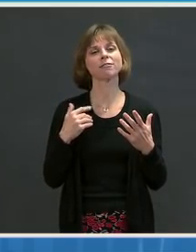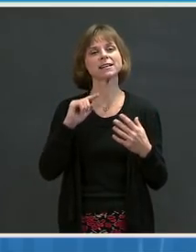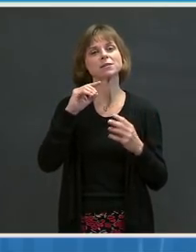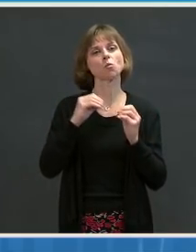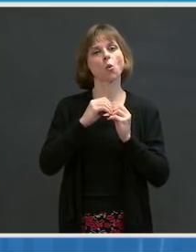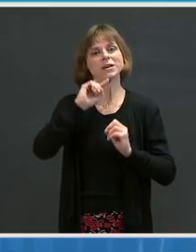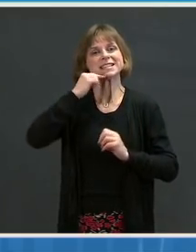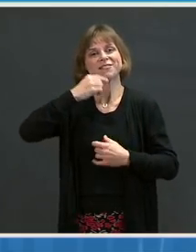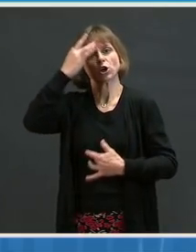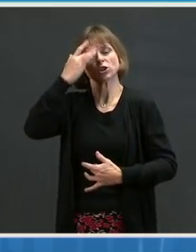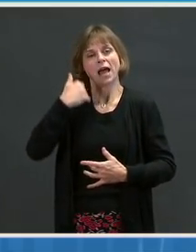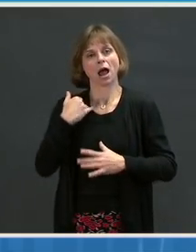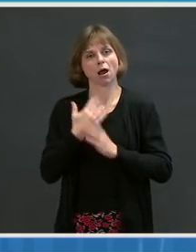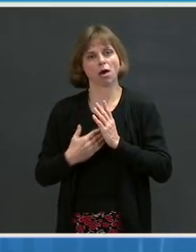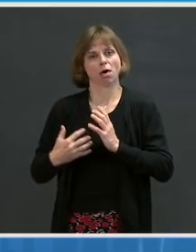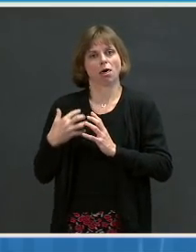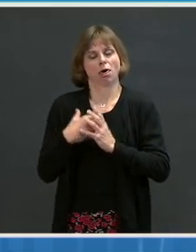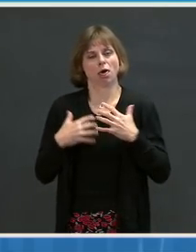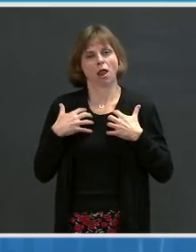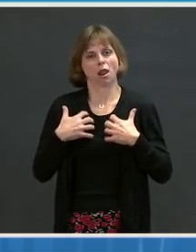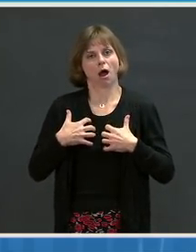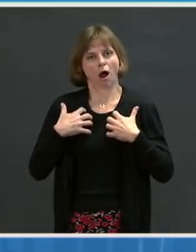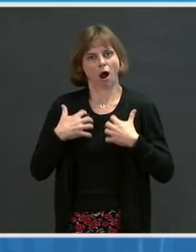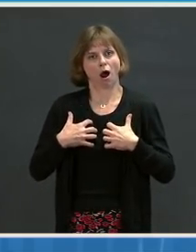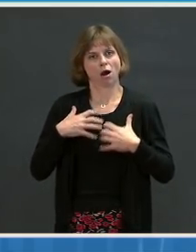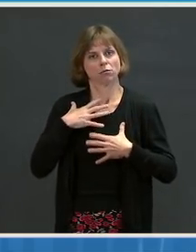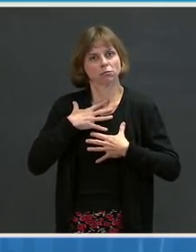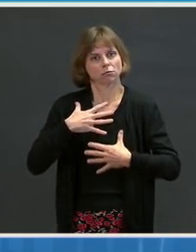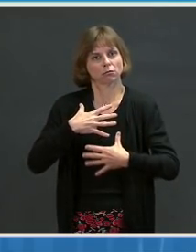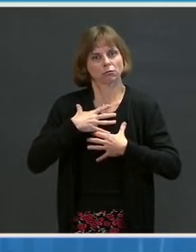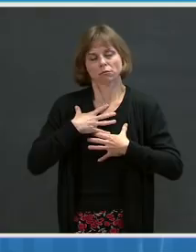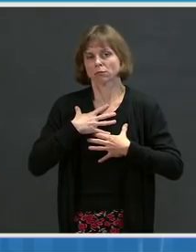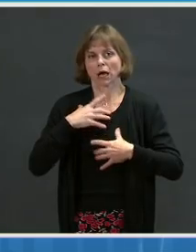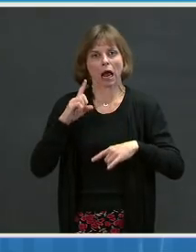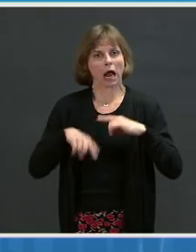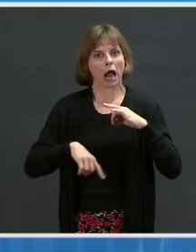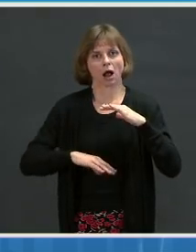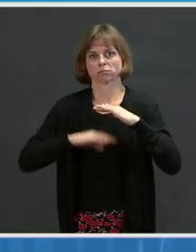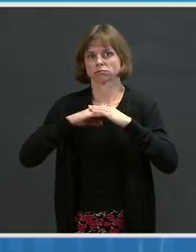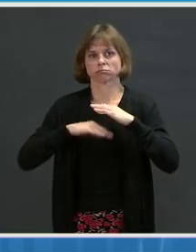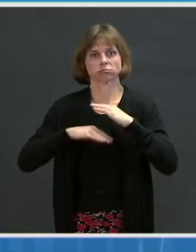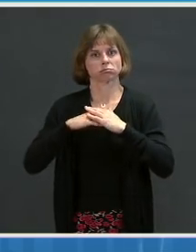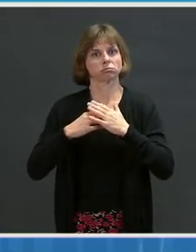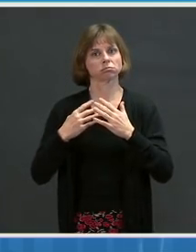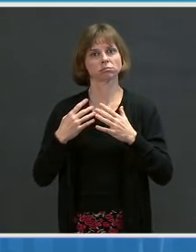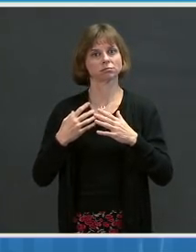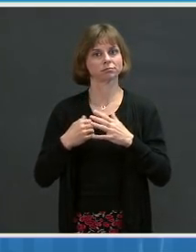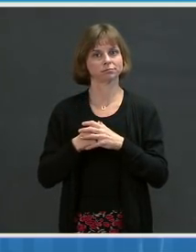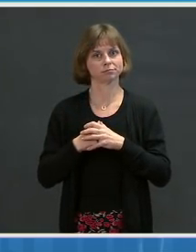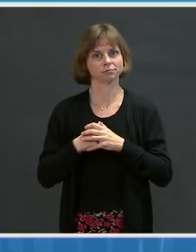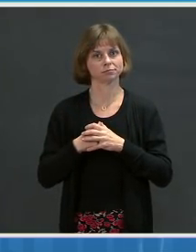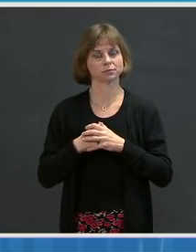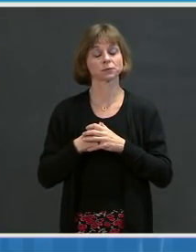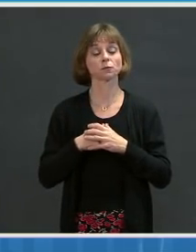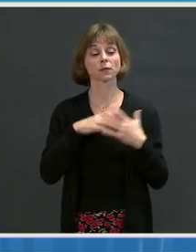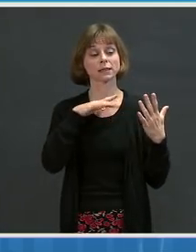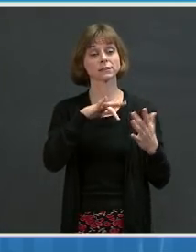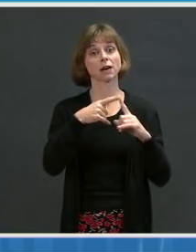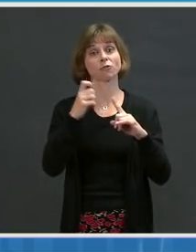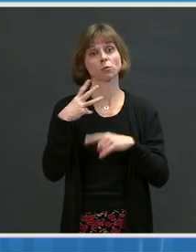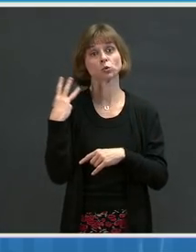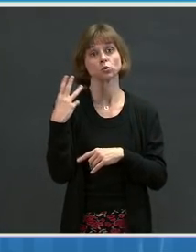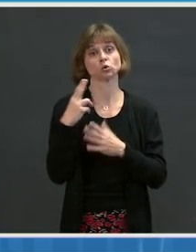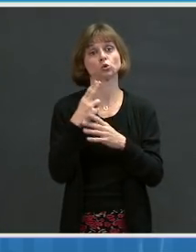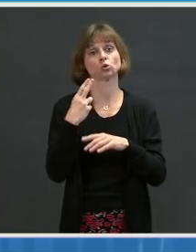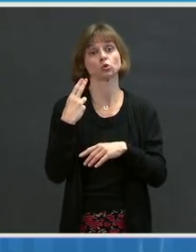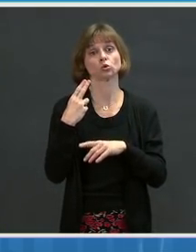impaired lung diffusion capacity. Next. Most recently, in a study from the University of Washington that